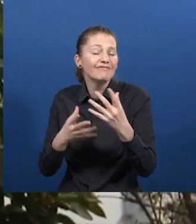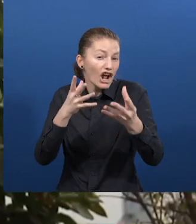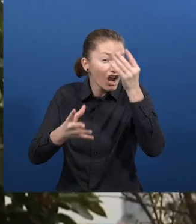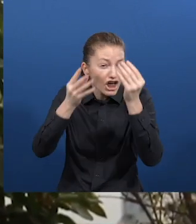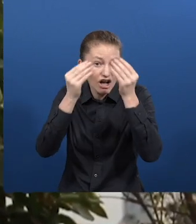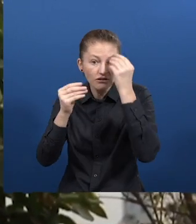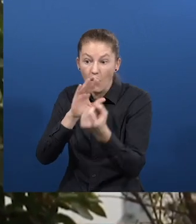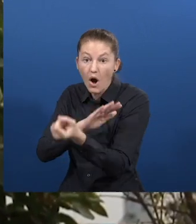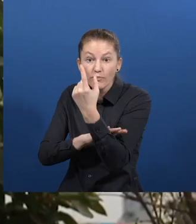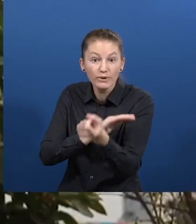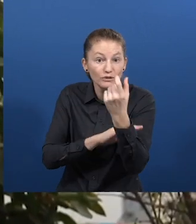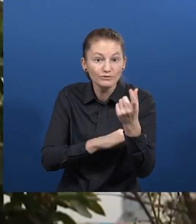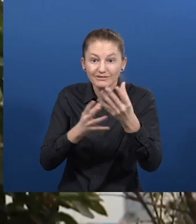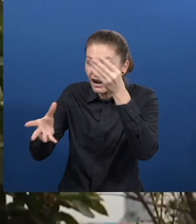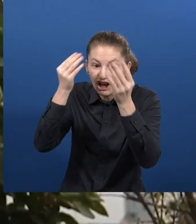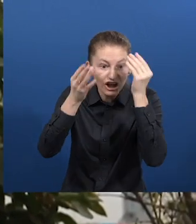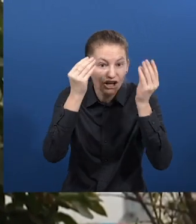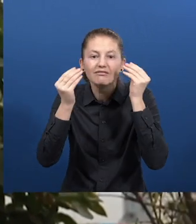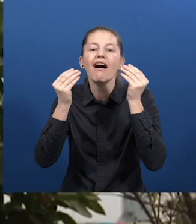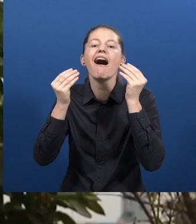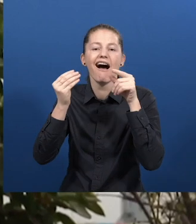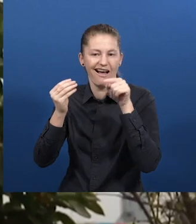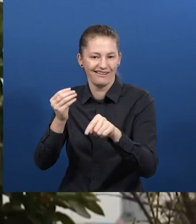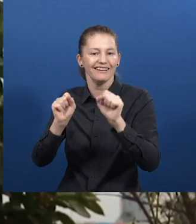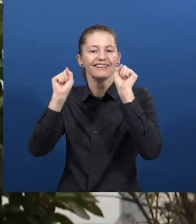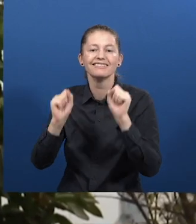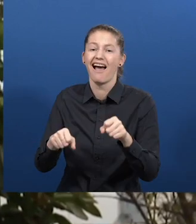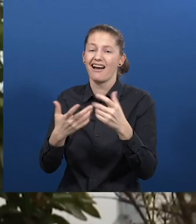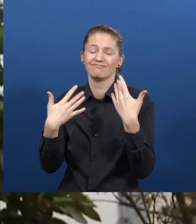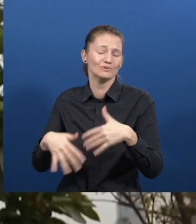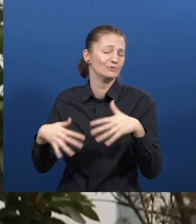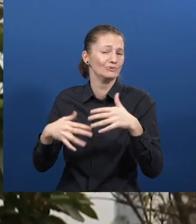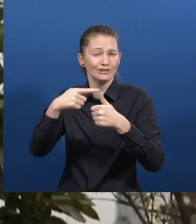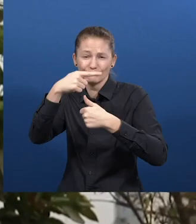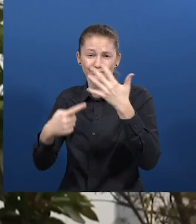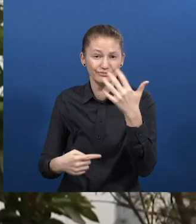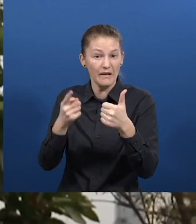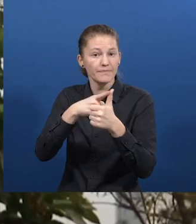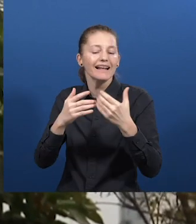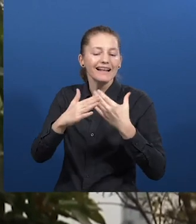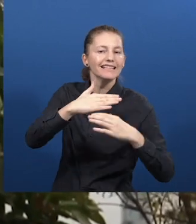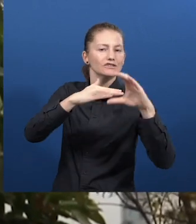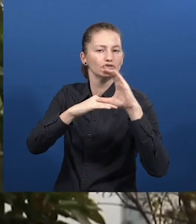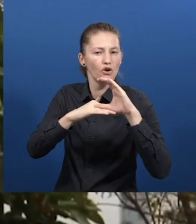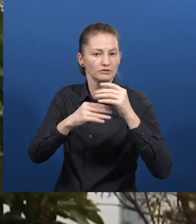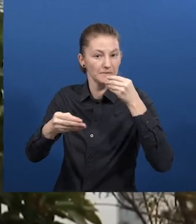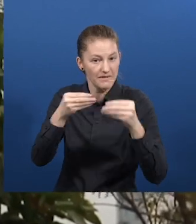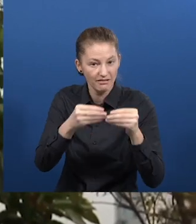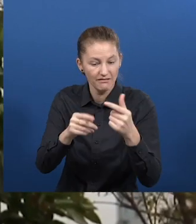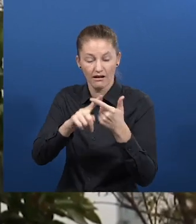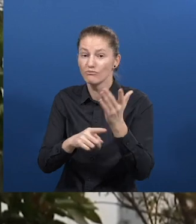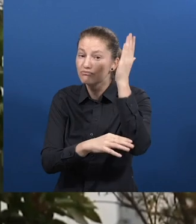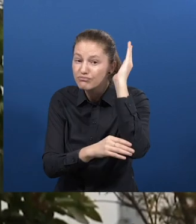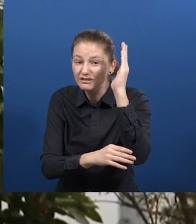materials, presentations, mentoring, interaction with other organizations has firmly